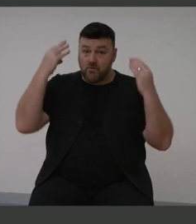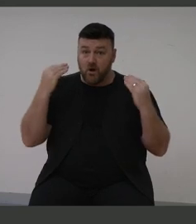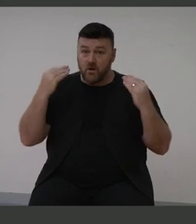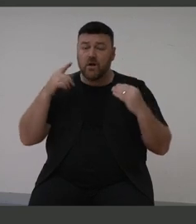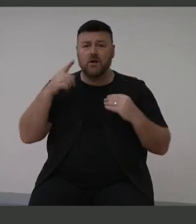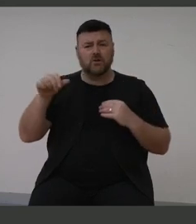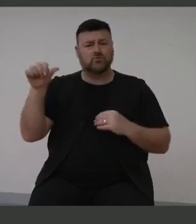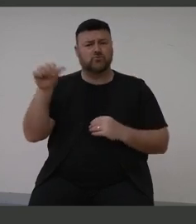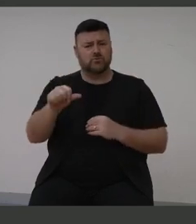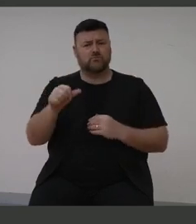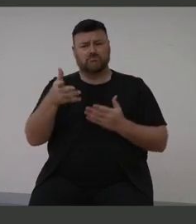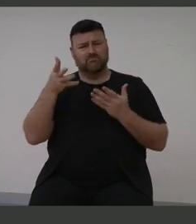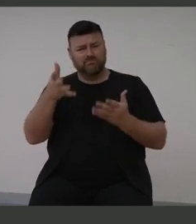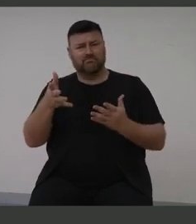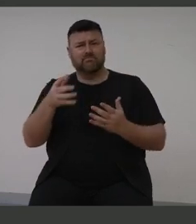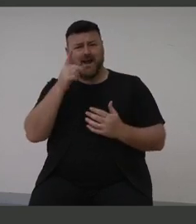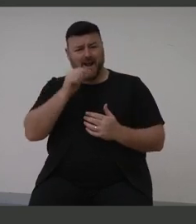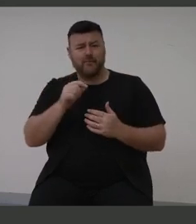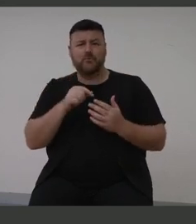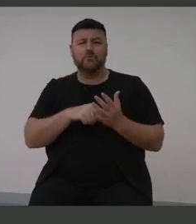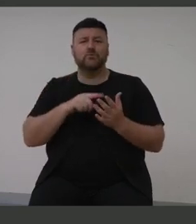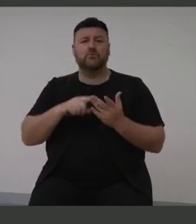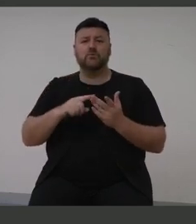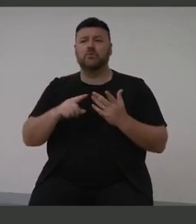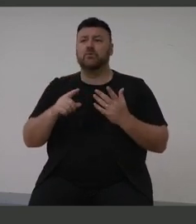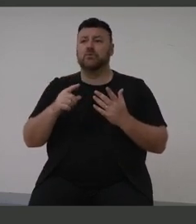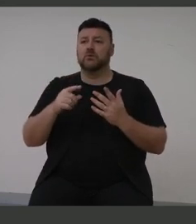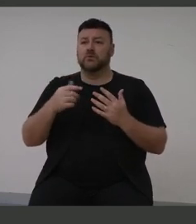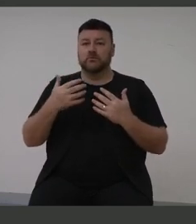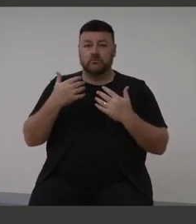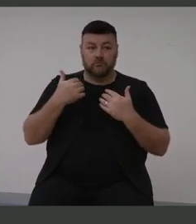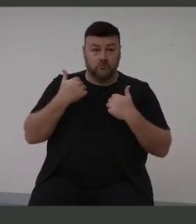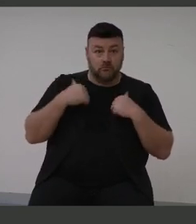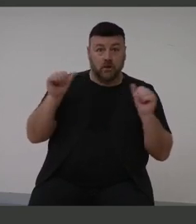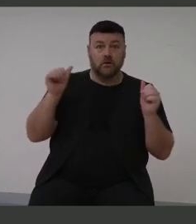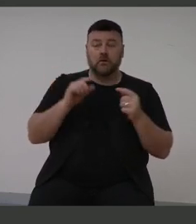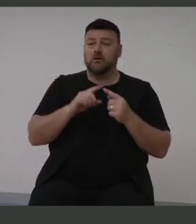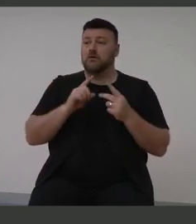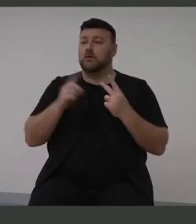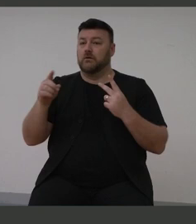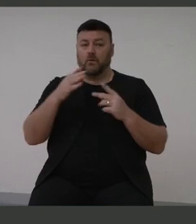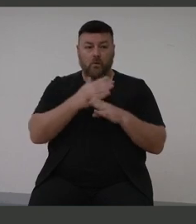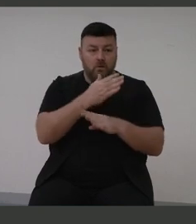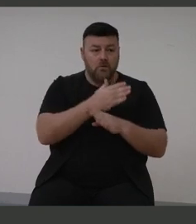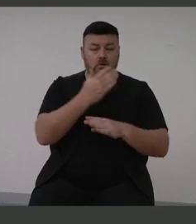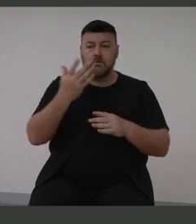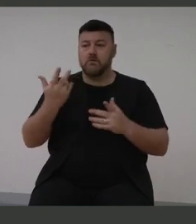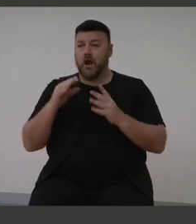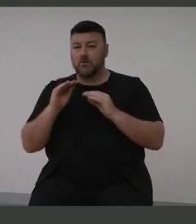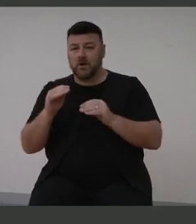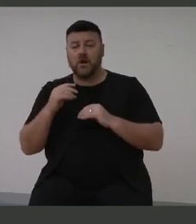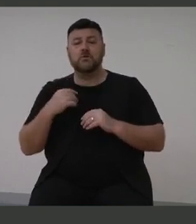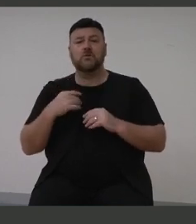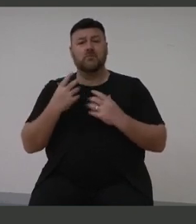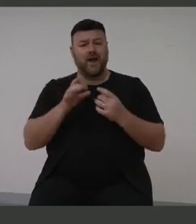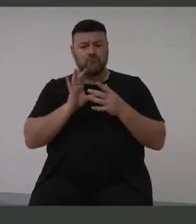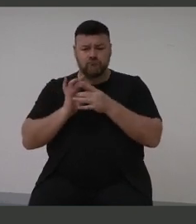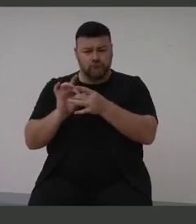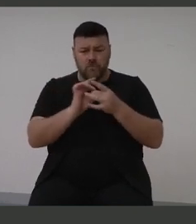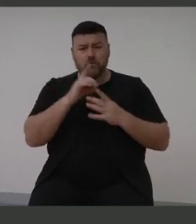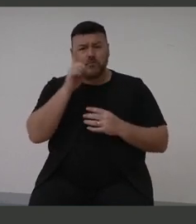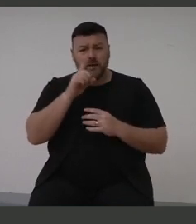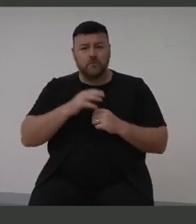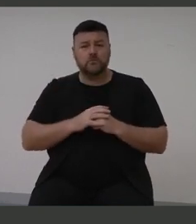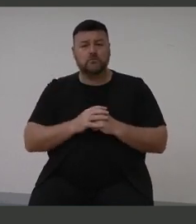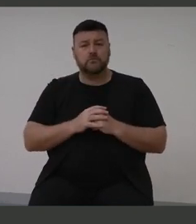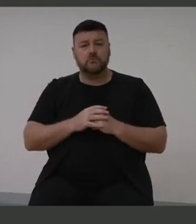and reach their potential in education and employment, to be socially connected, not isolated and be emotionally and